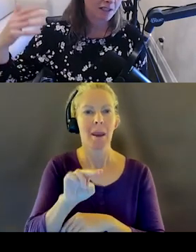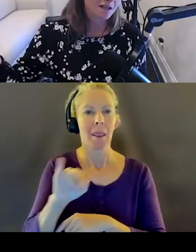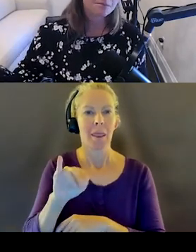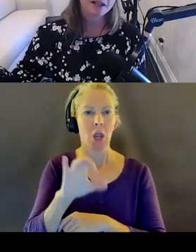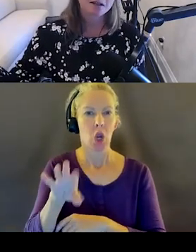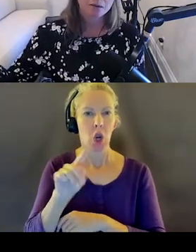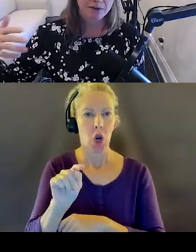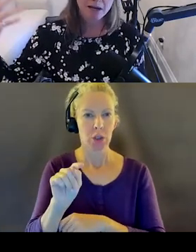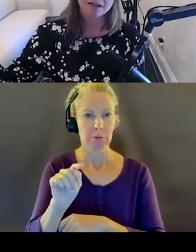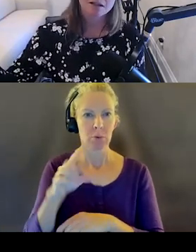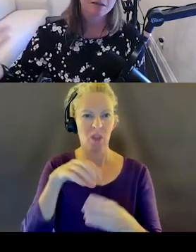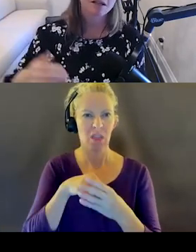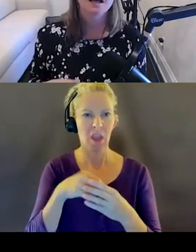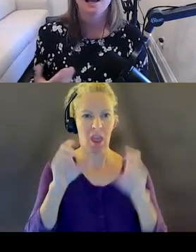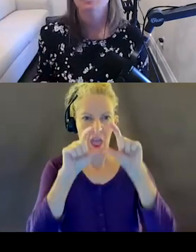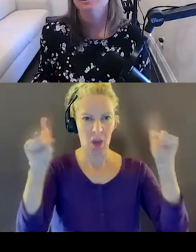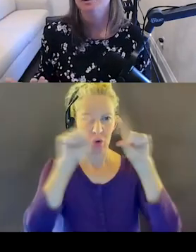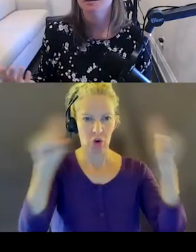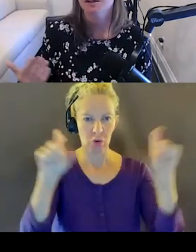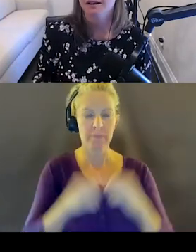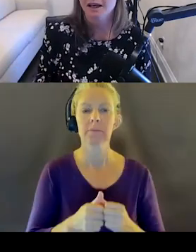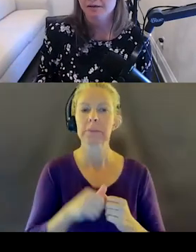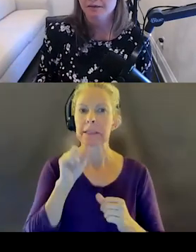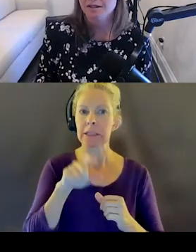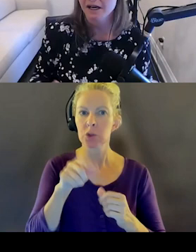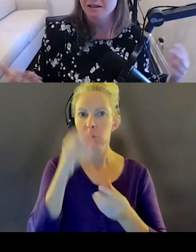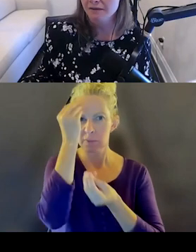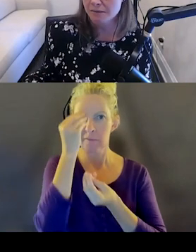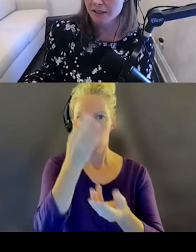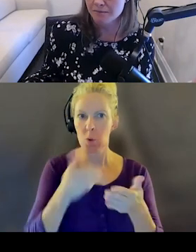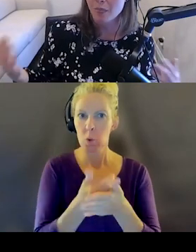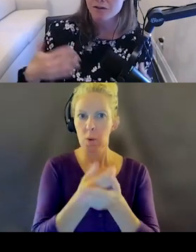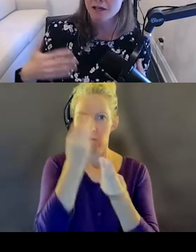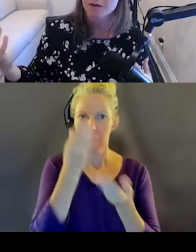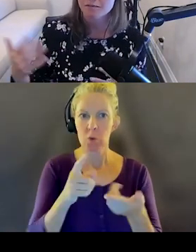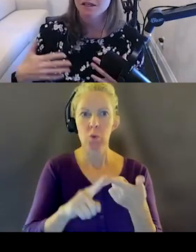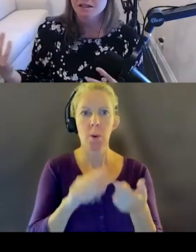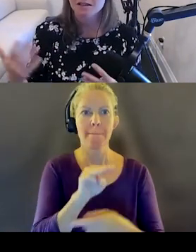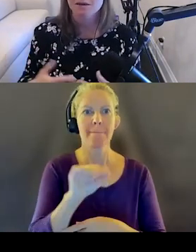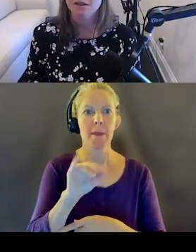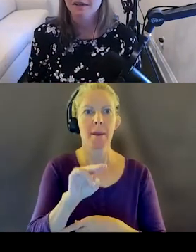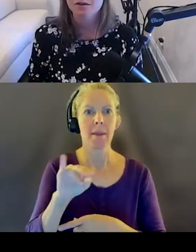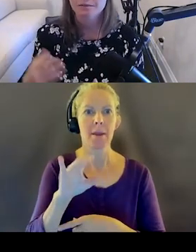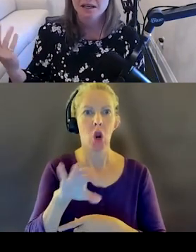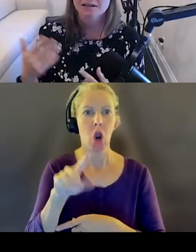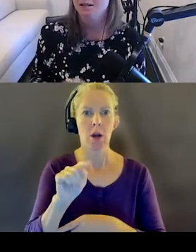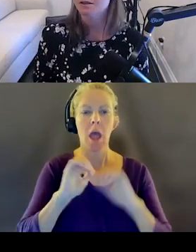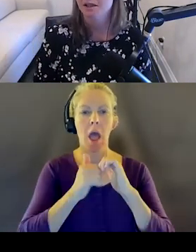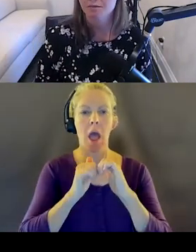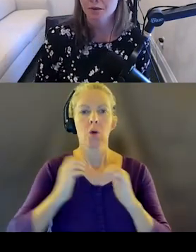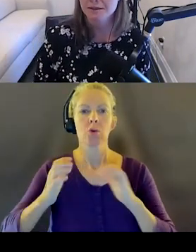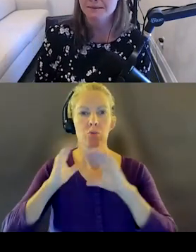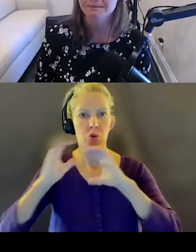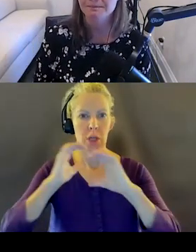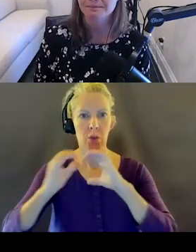needs to update. We've now added something. How are we going to communicate that information back to everybody? So that's what I mean as an example of interdependencies